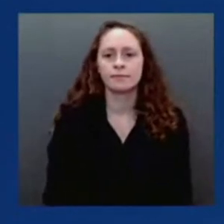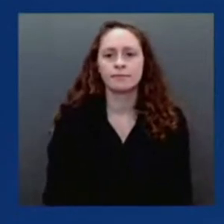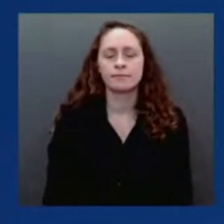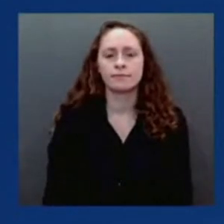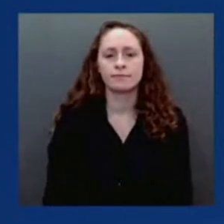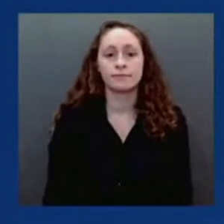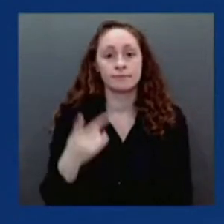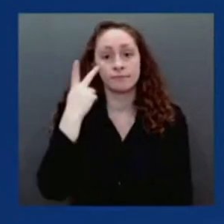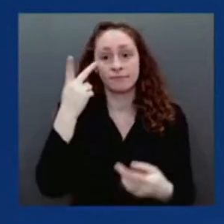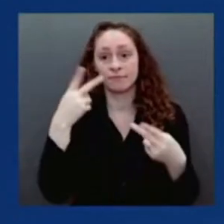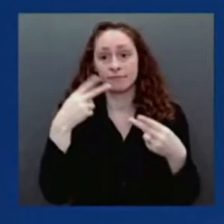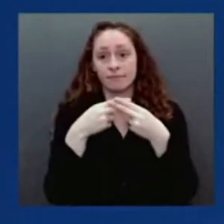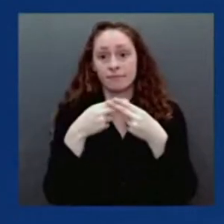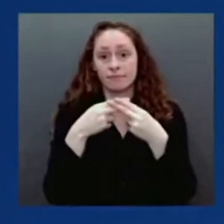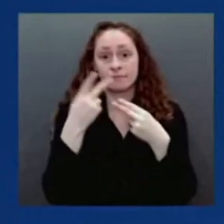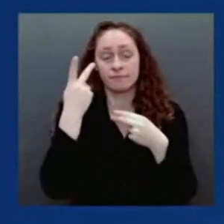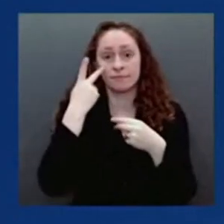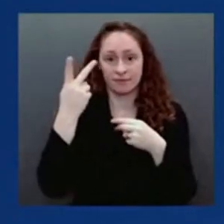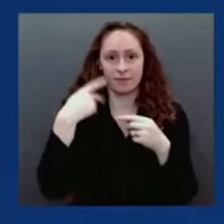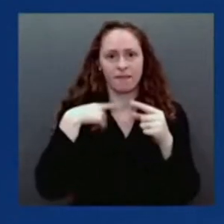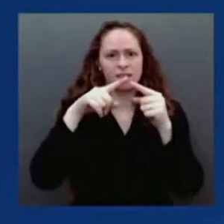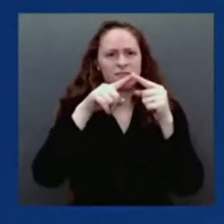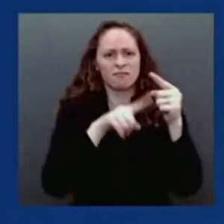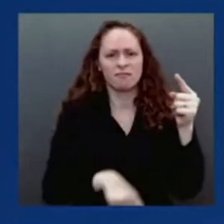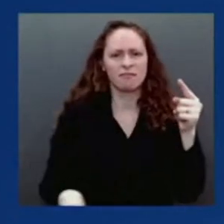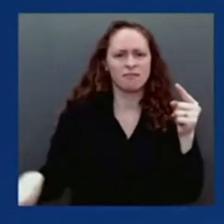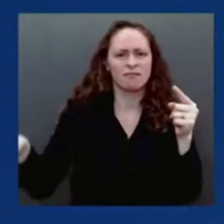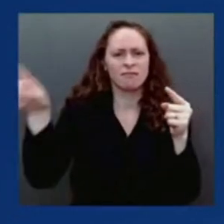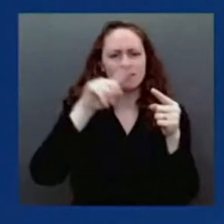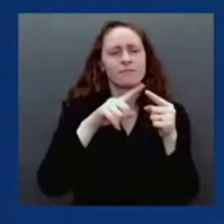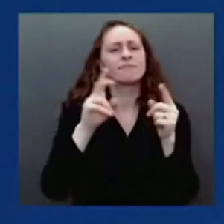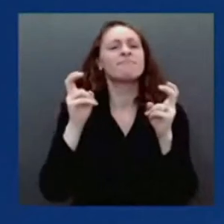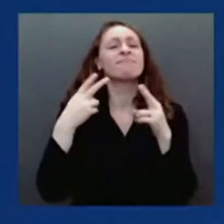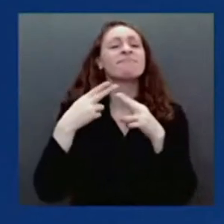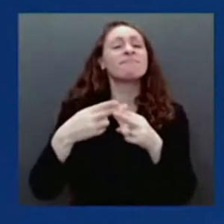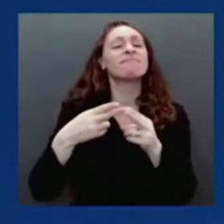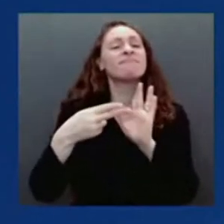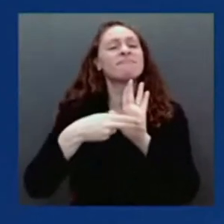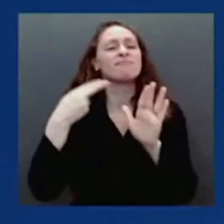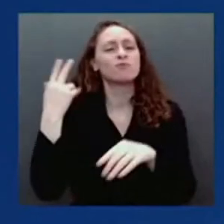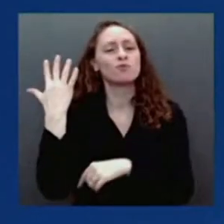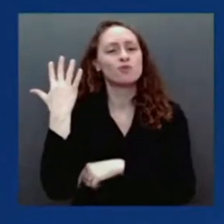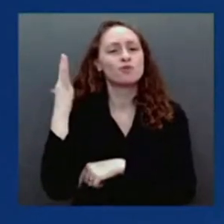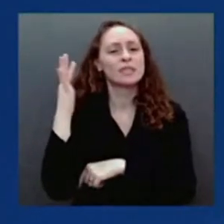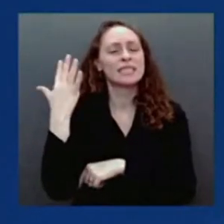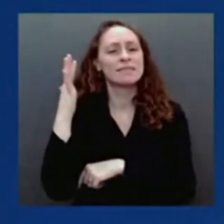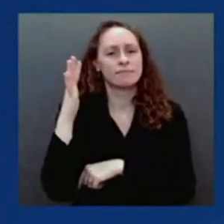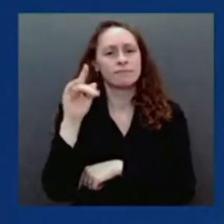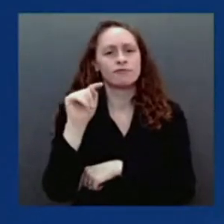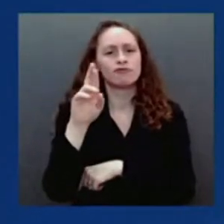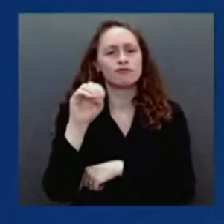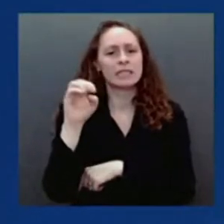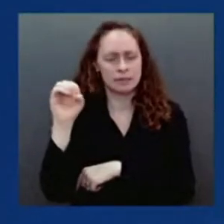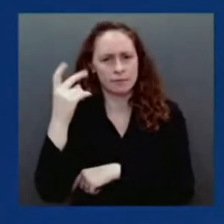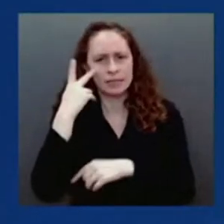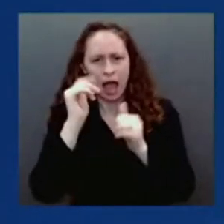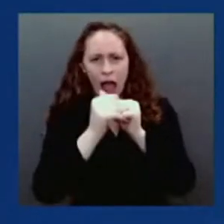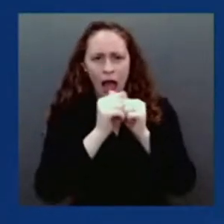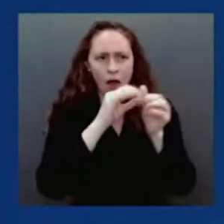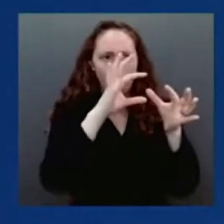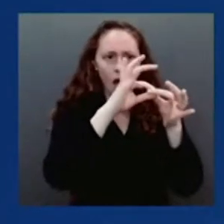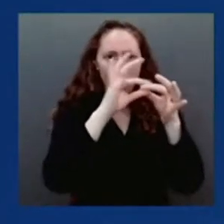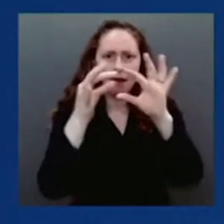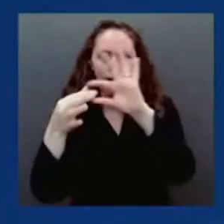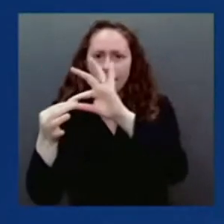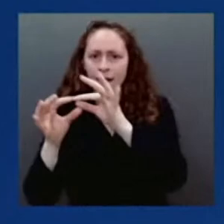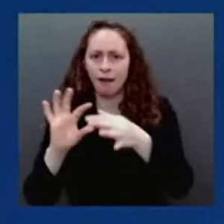If you look in the center of the circle, that's the original source. And like a tree, it has many, many branches. And as you can see,